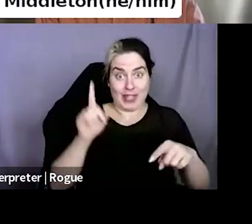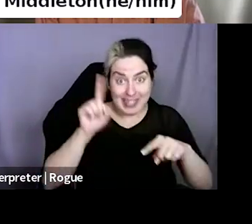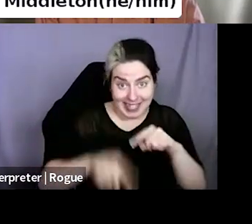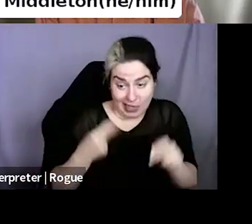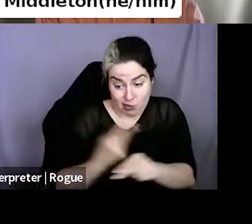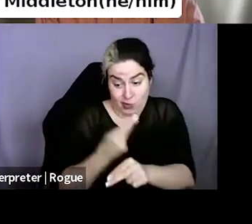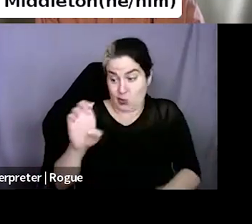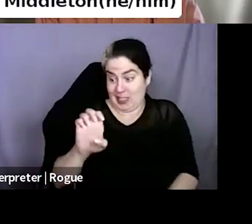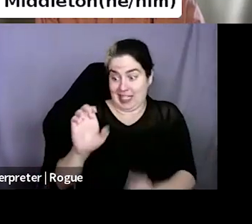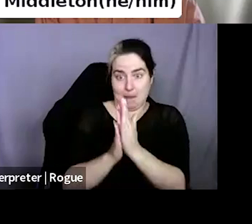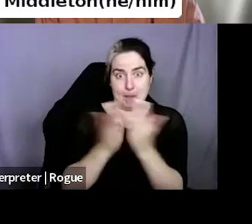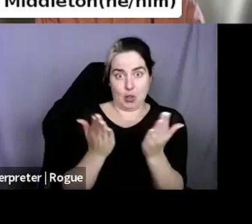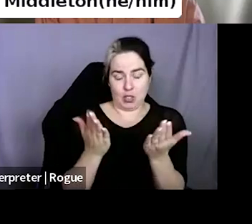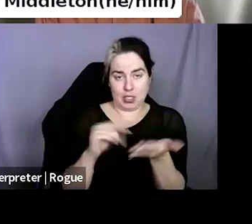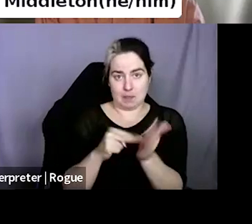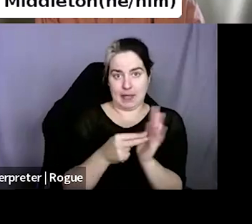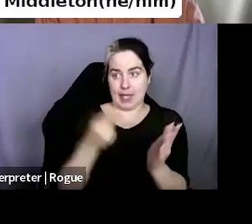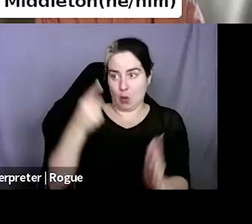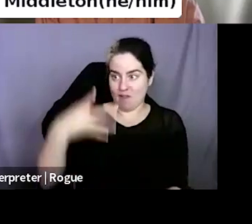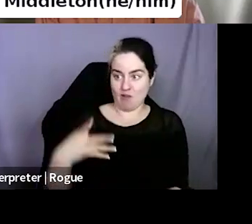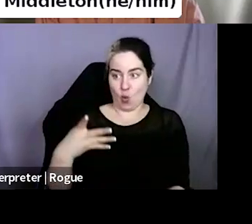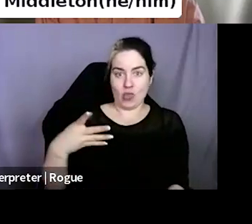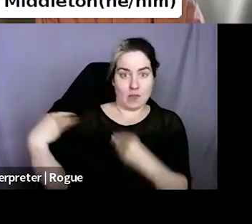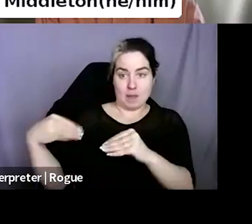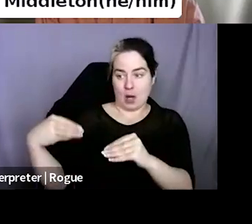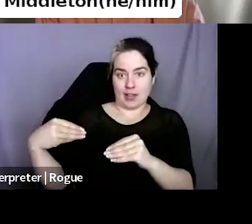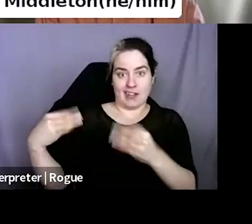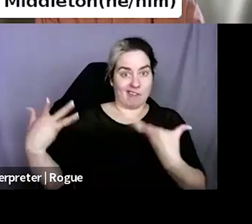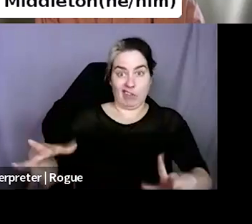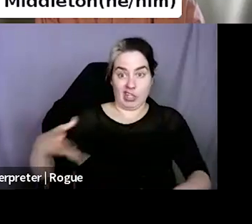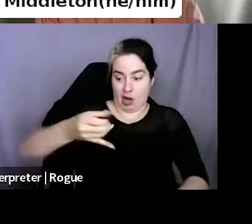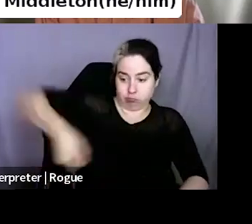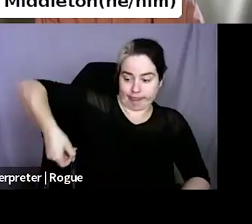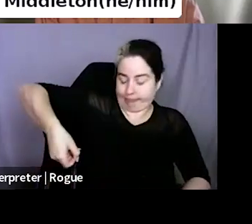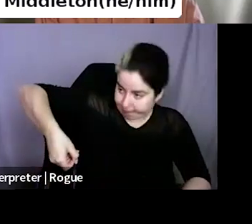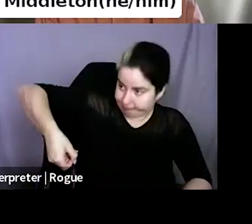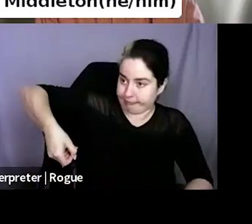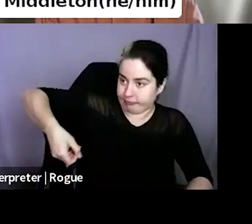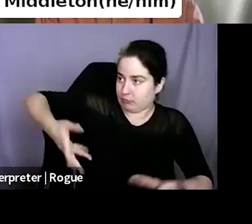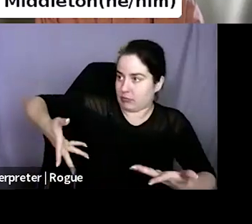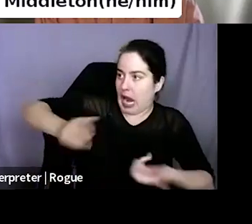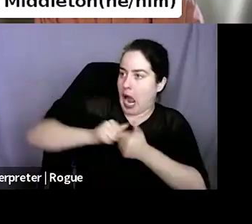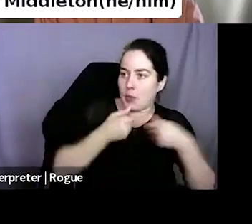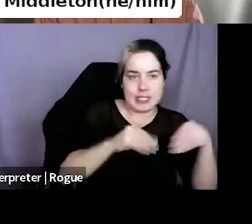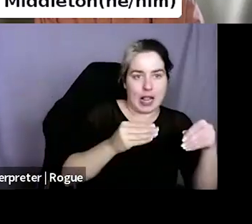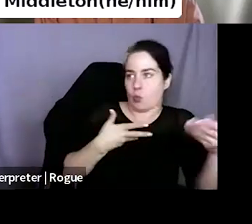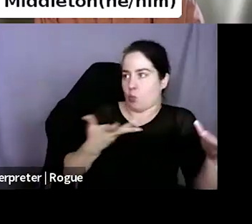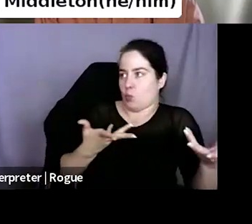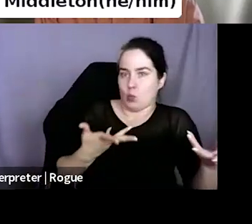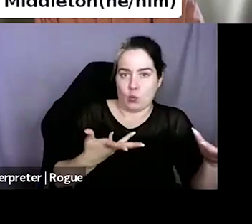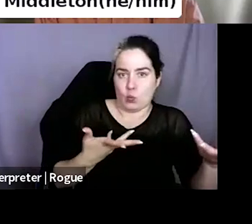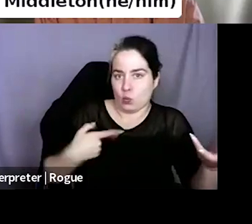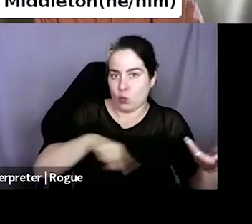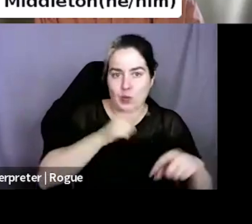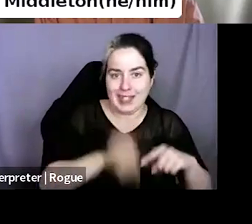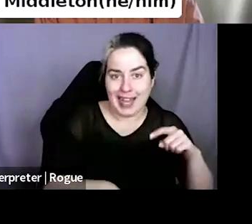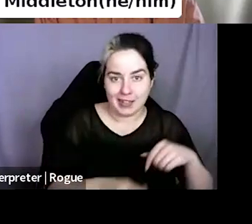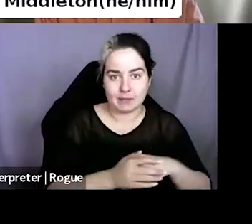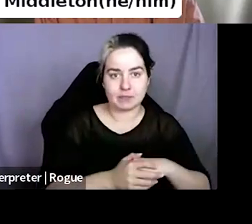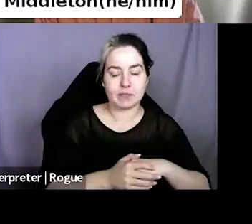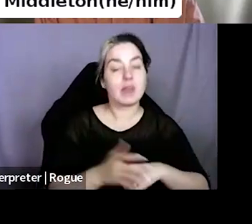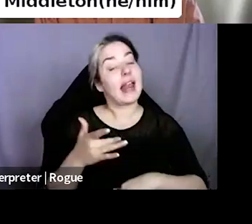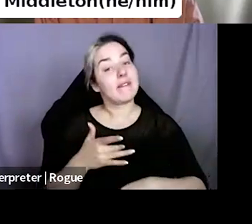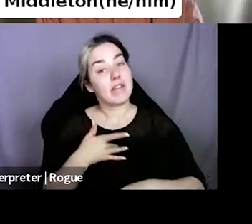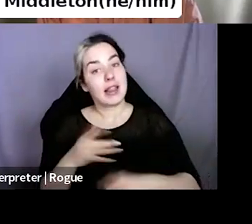consumption market. Um, because we just don't have a way to sell eBooks. And I don't think eBooks are going to take over,